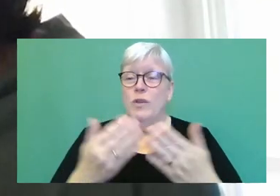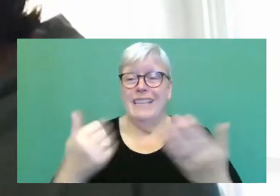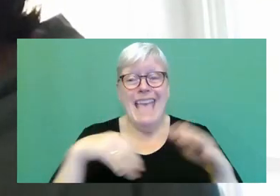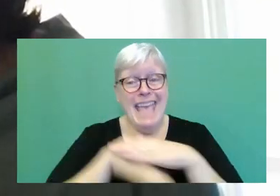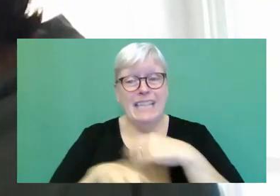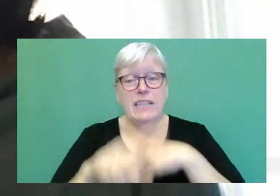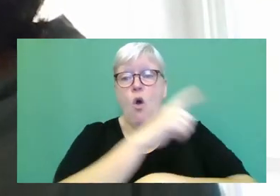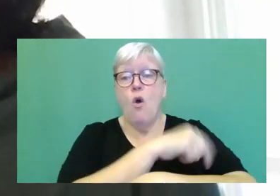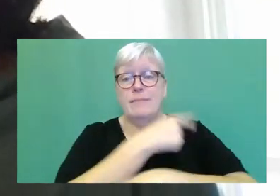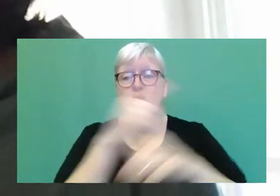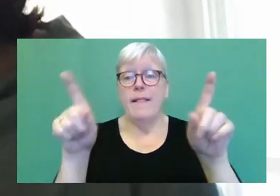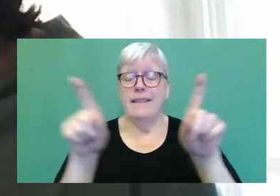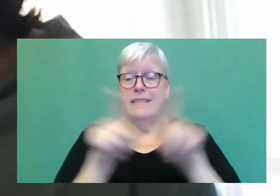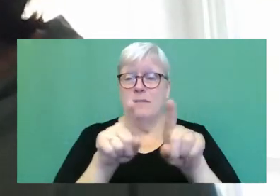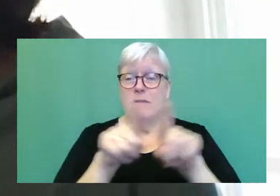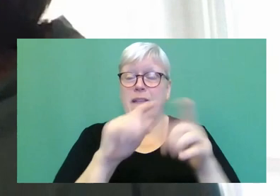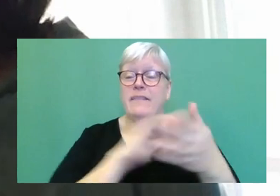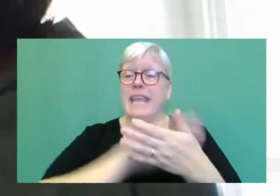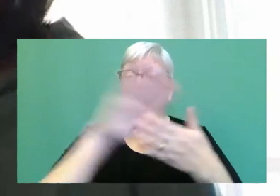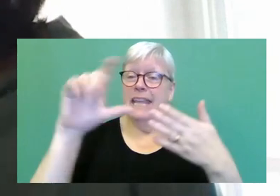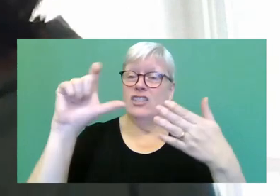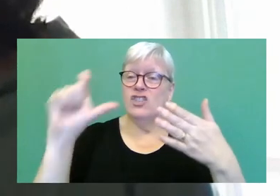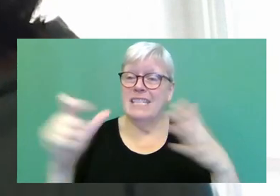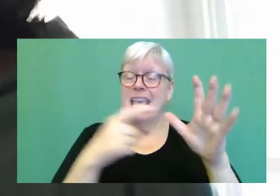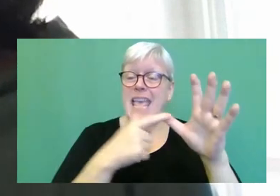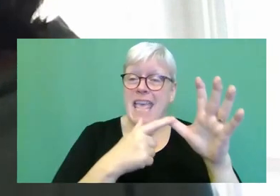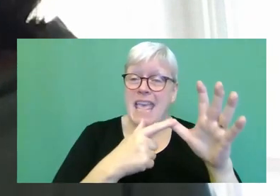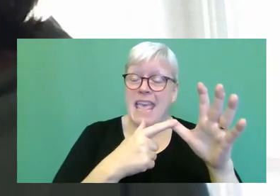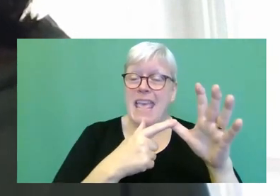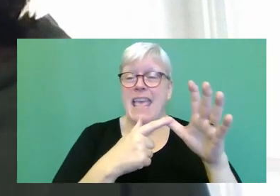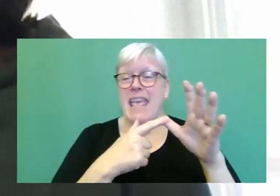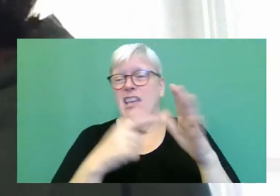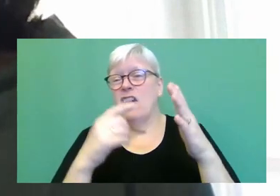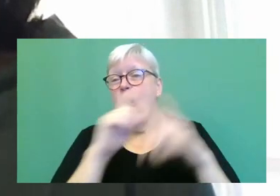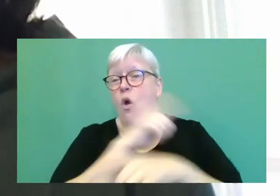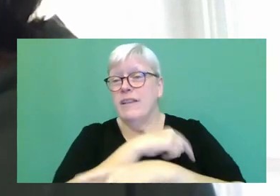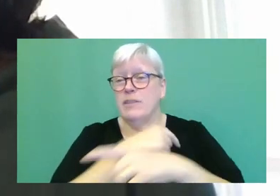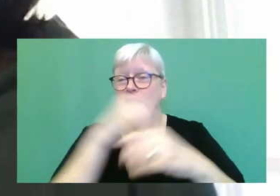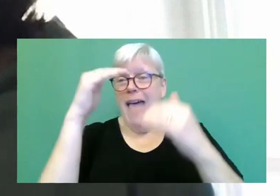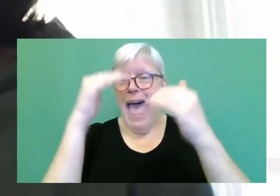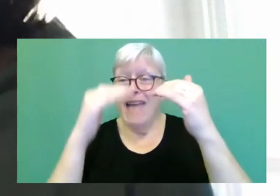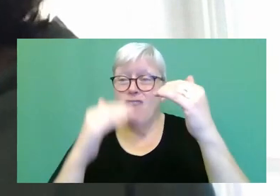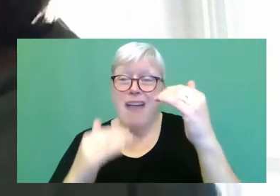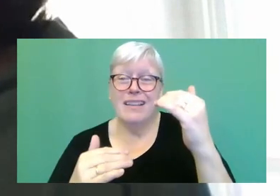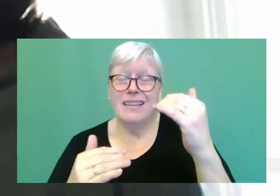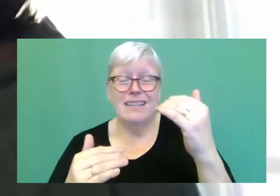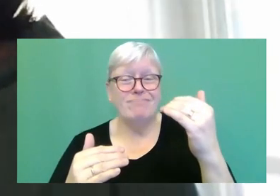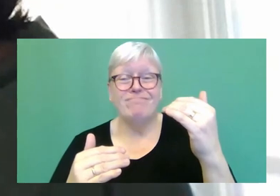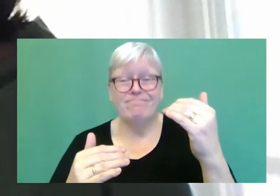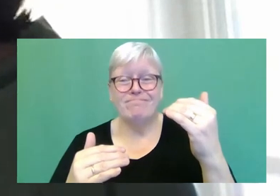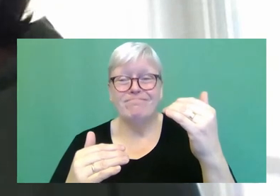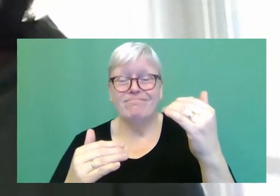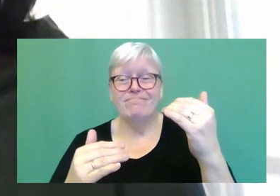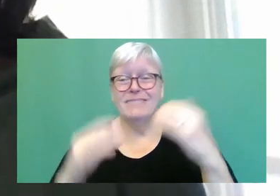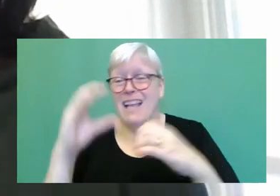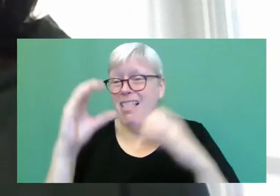say, with the HCA's and so on, know, the sort of hospital hierarchy, because it's a very hierarchical setting class obviously